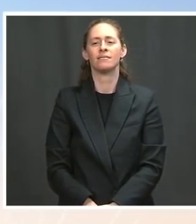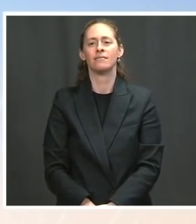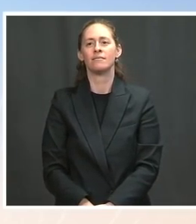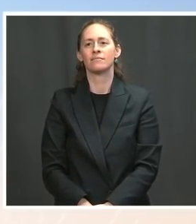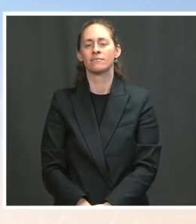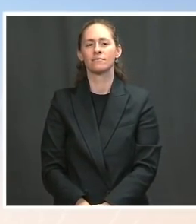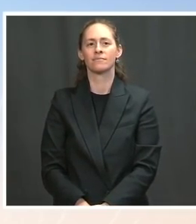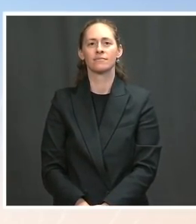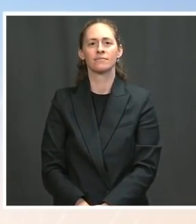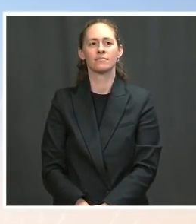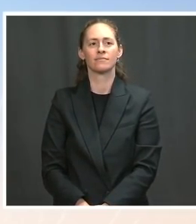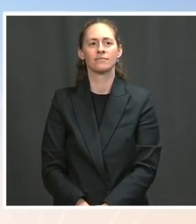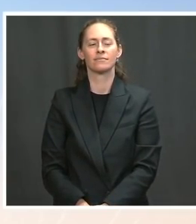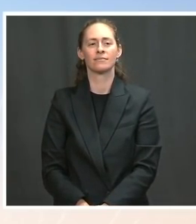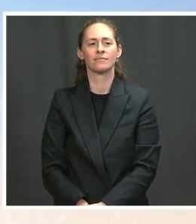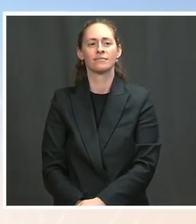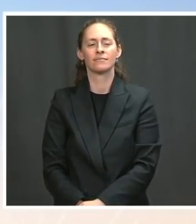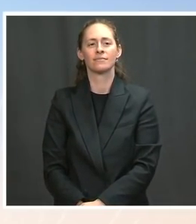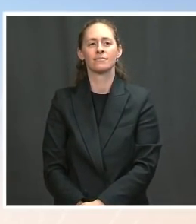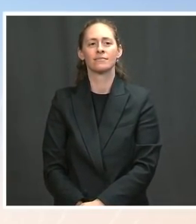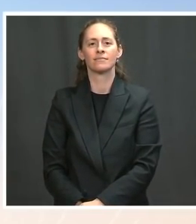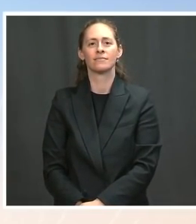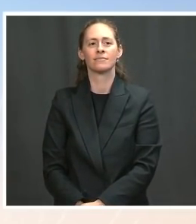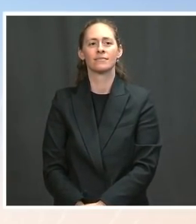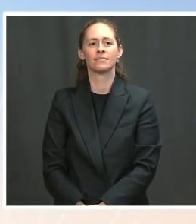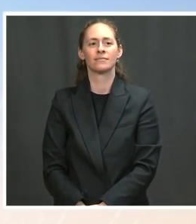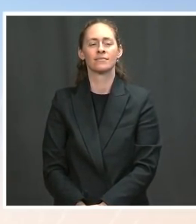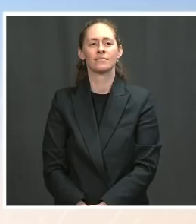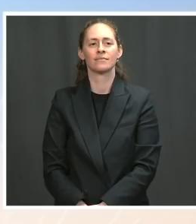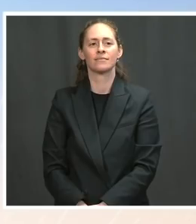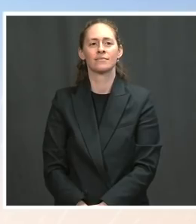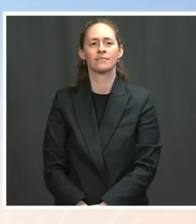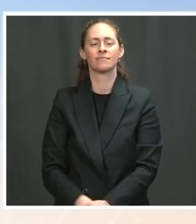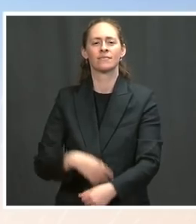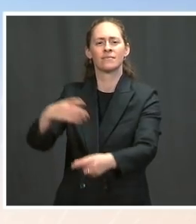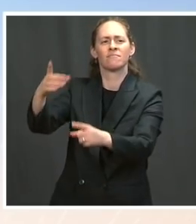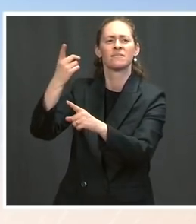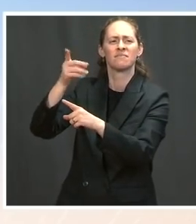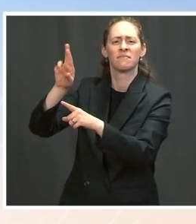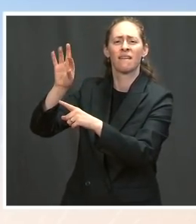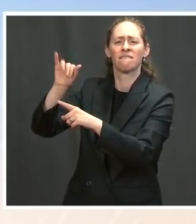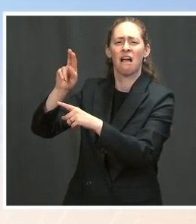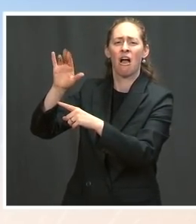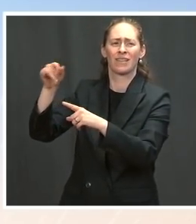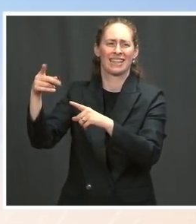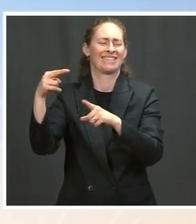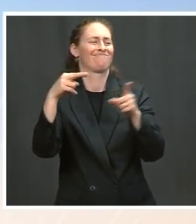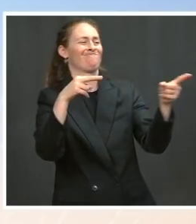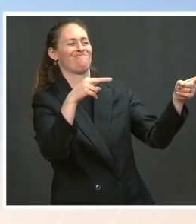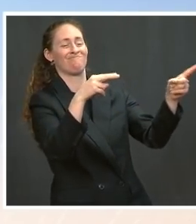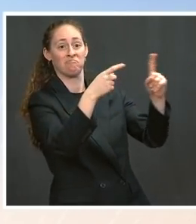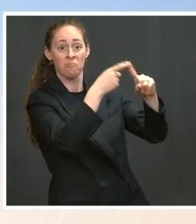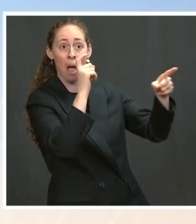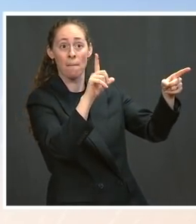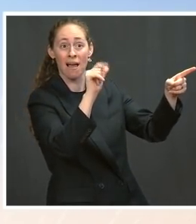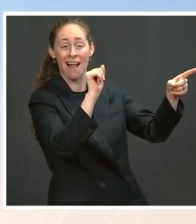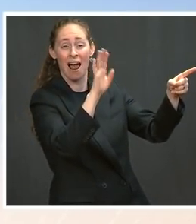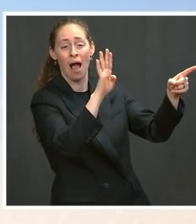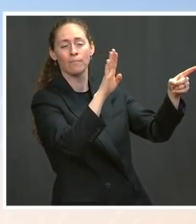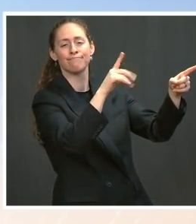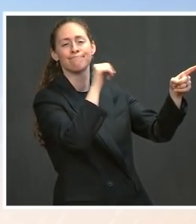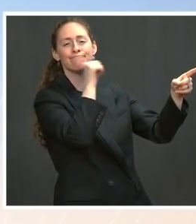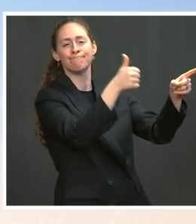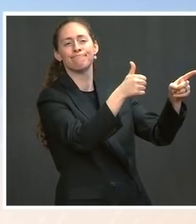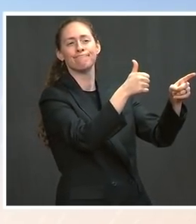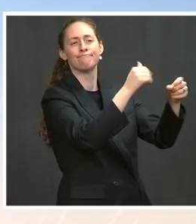voices who discredit the lab leak theory, but now there's more officials in the Biden administration, like the Director of National